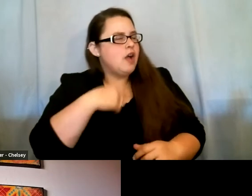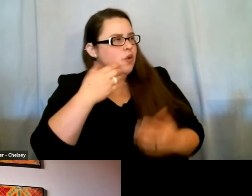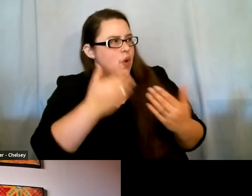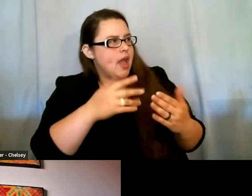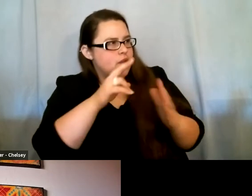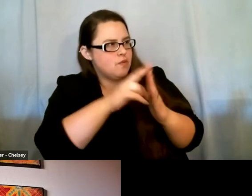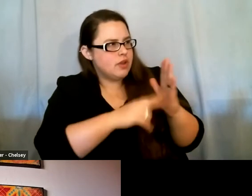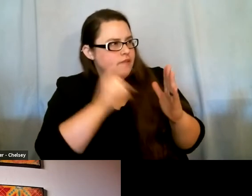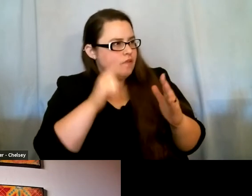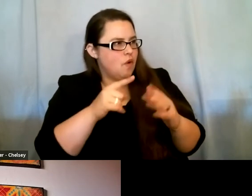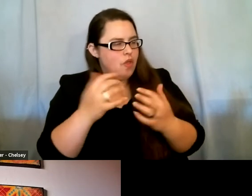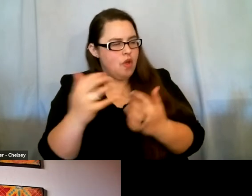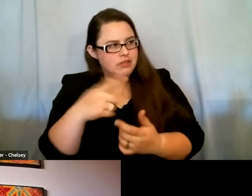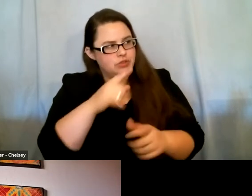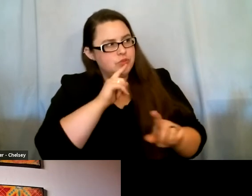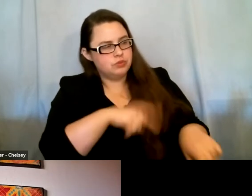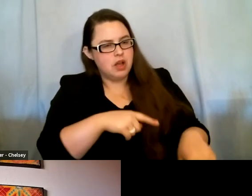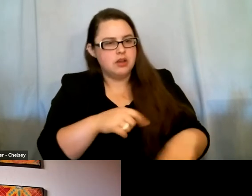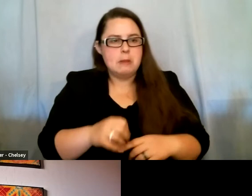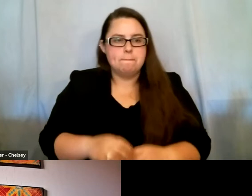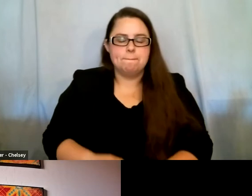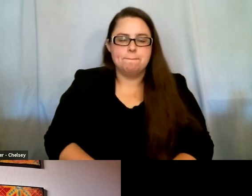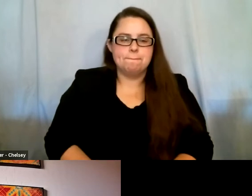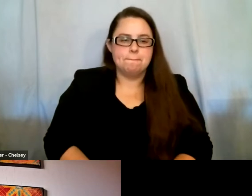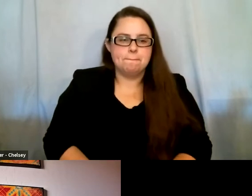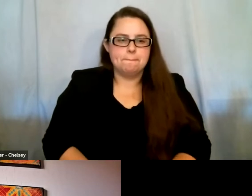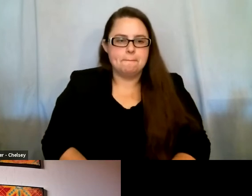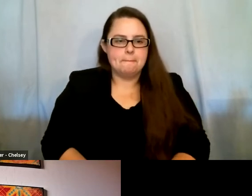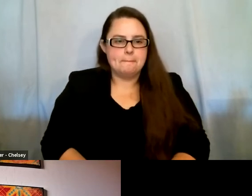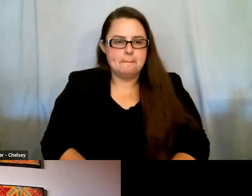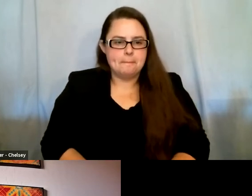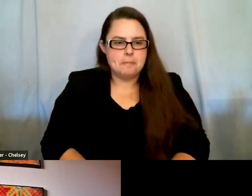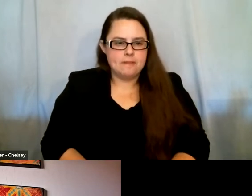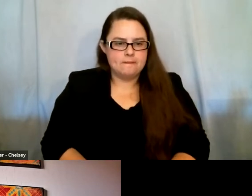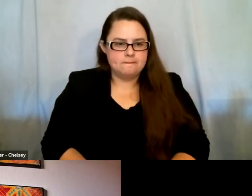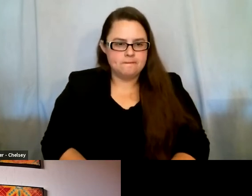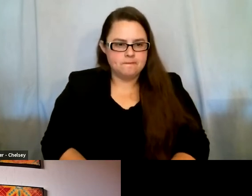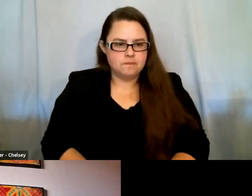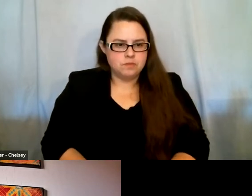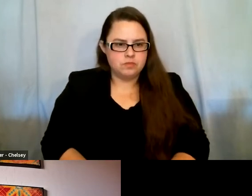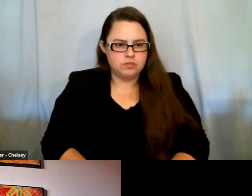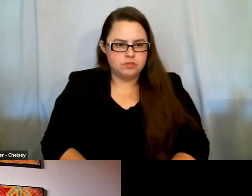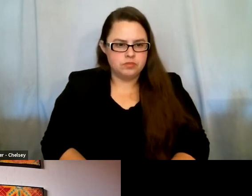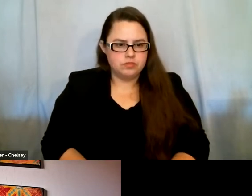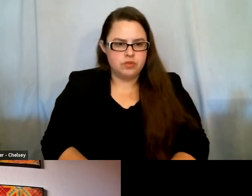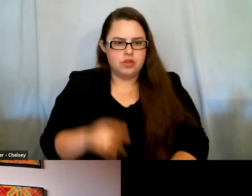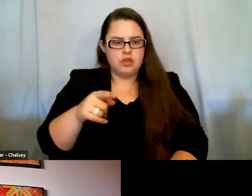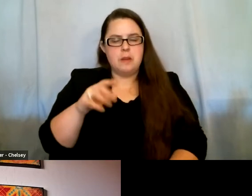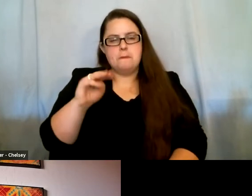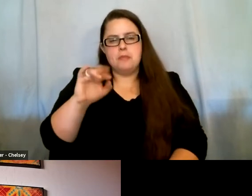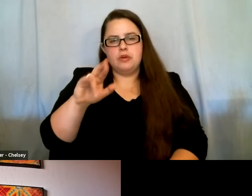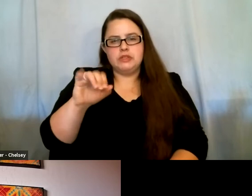the question for the audience, and then you can respond to this one. And this one is from, see, this looks like Marisa Gamboa.